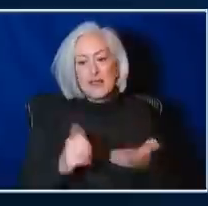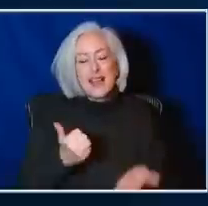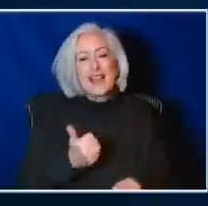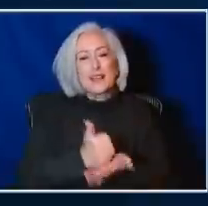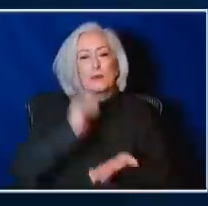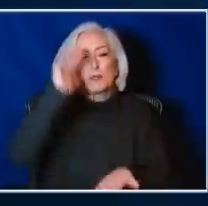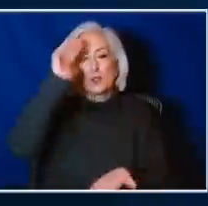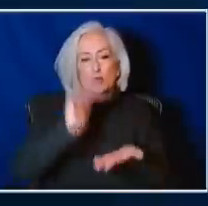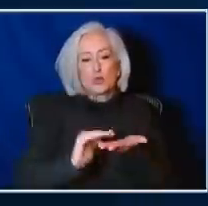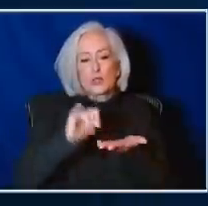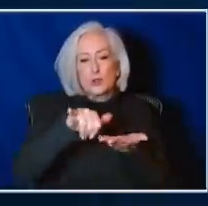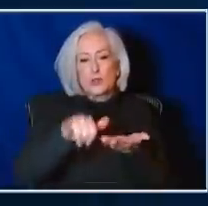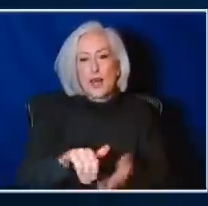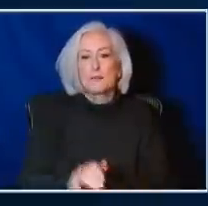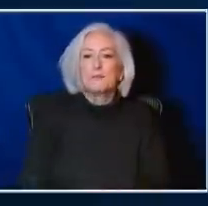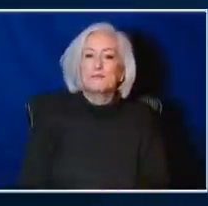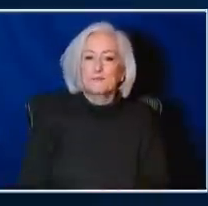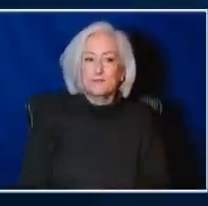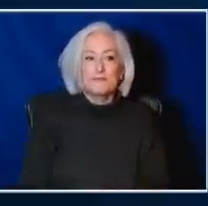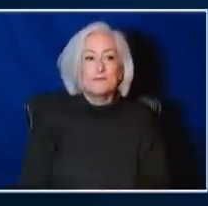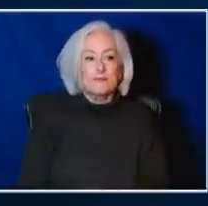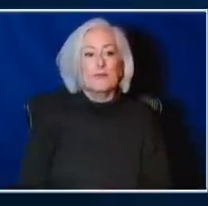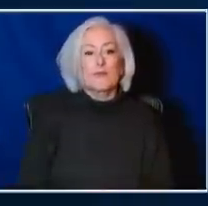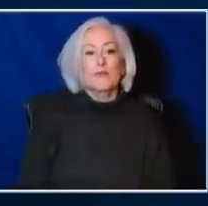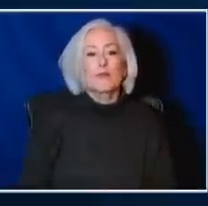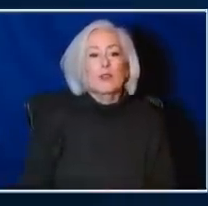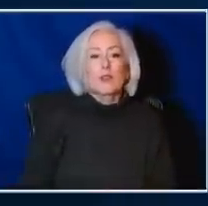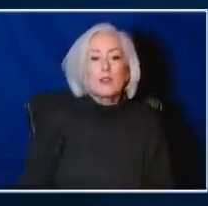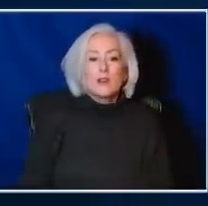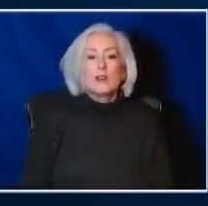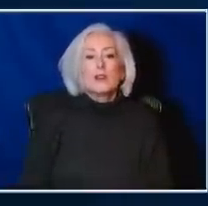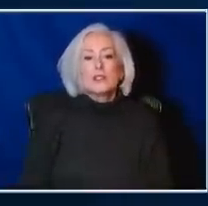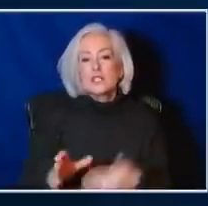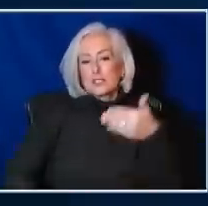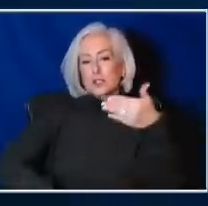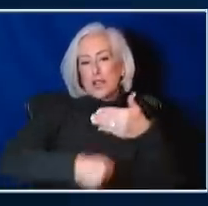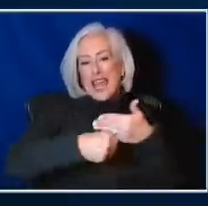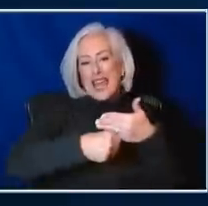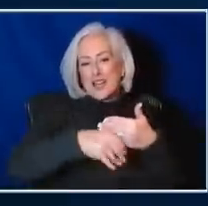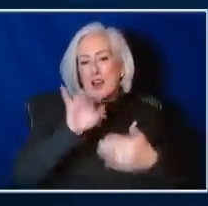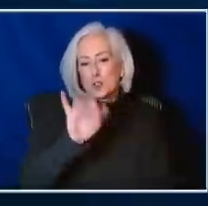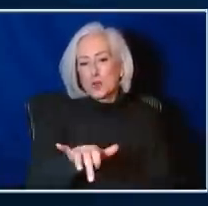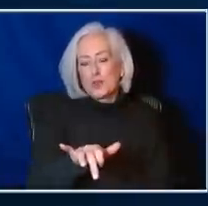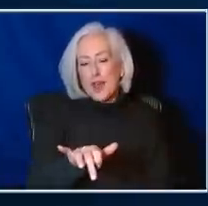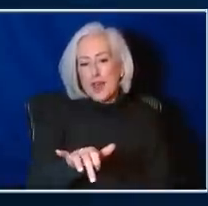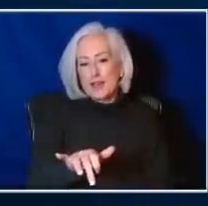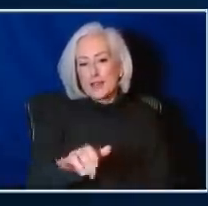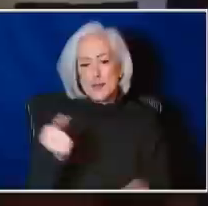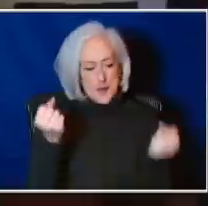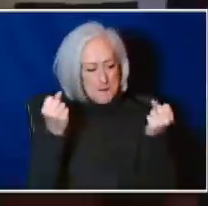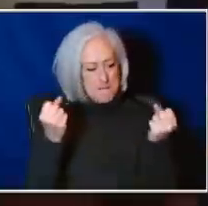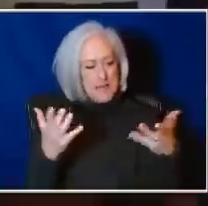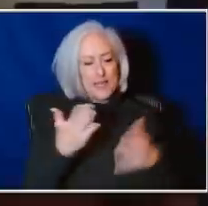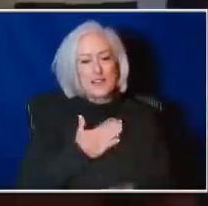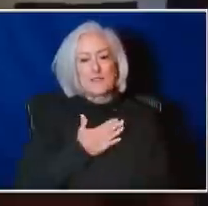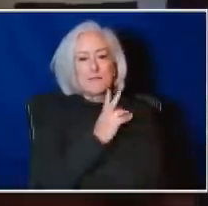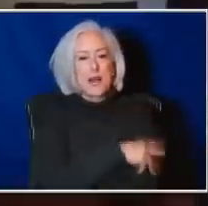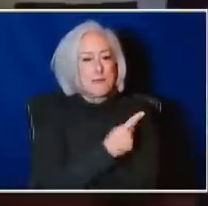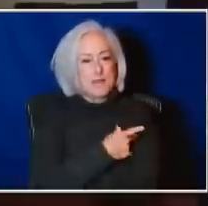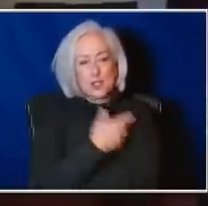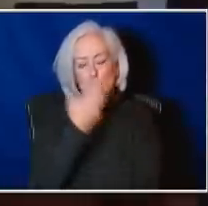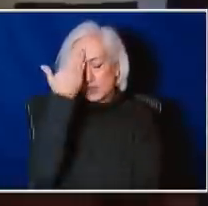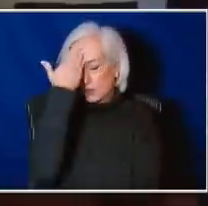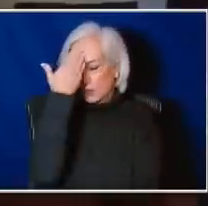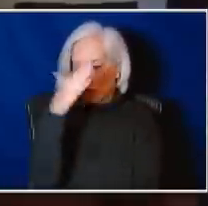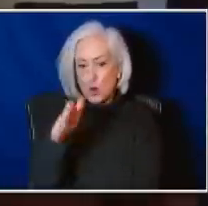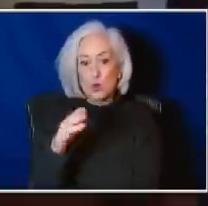possible. You know, just to follow on to what Hawke said, because I find so many of my patients don't know this. If